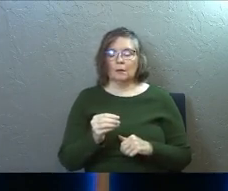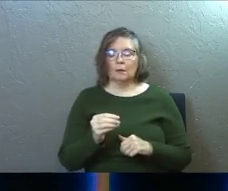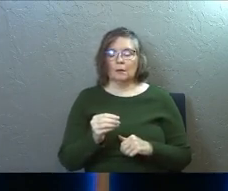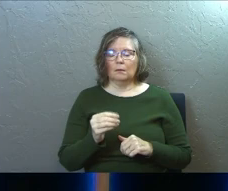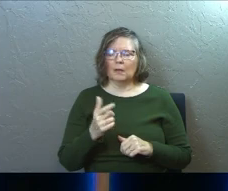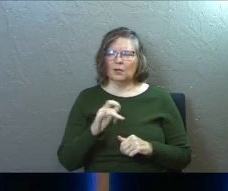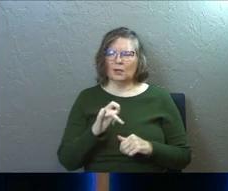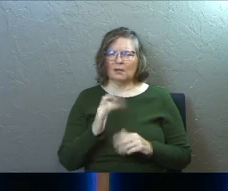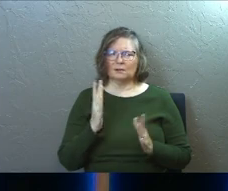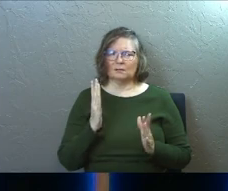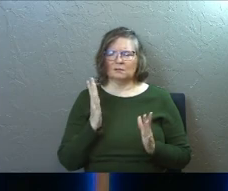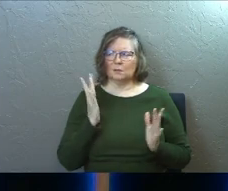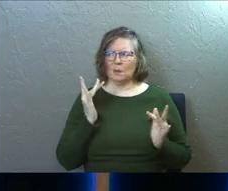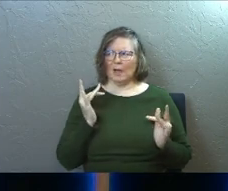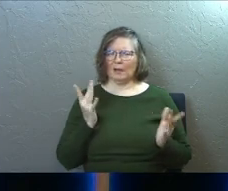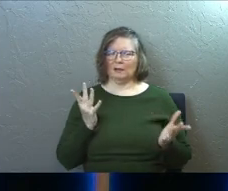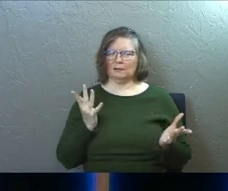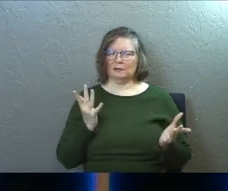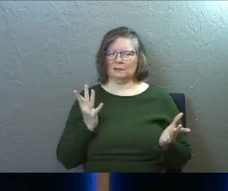And you're like, why?